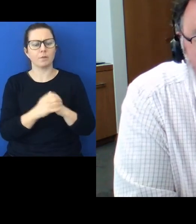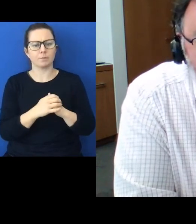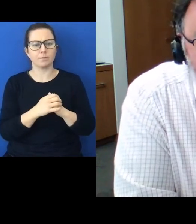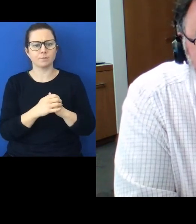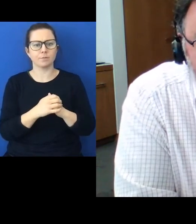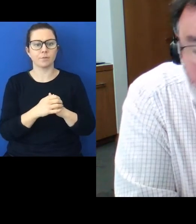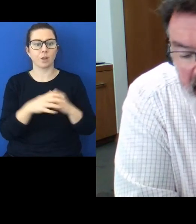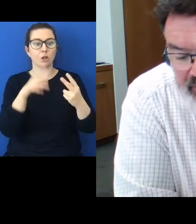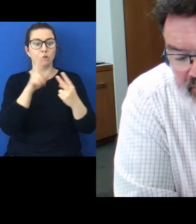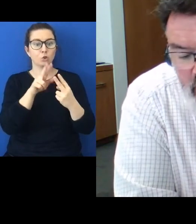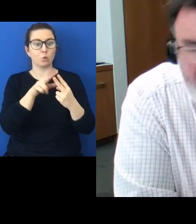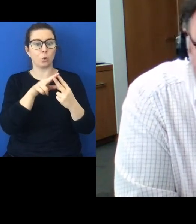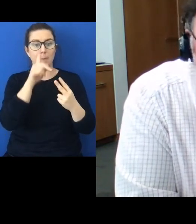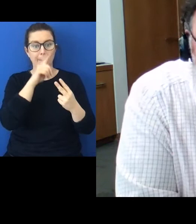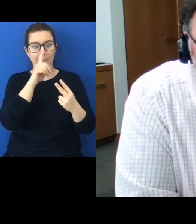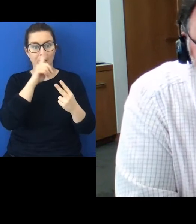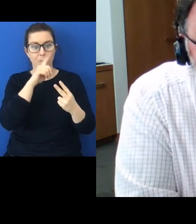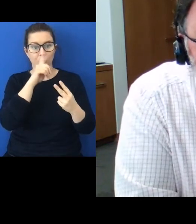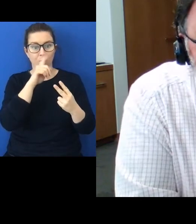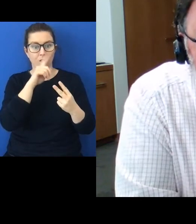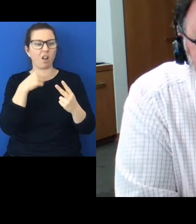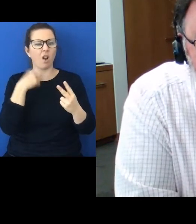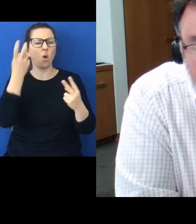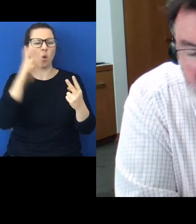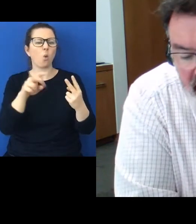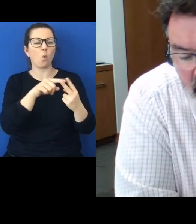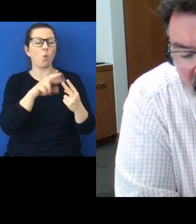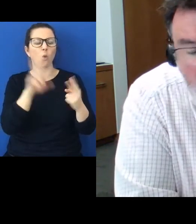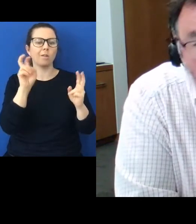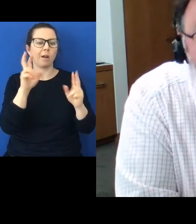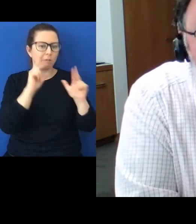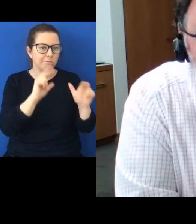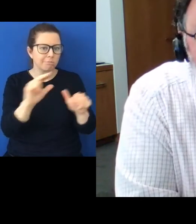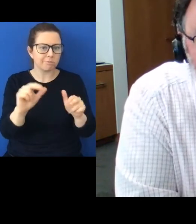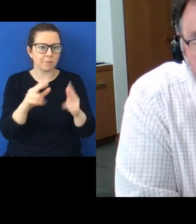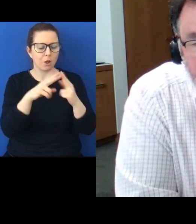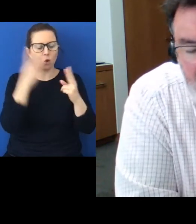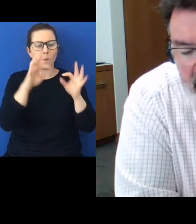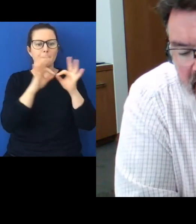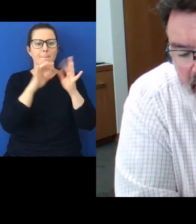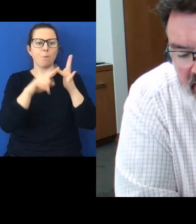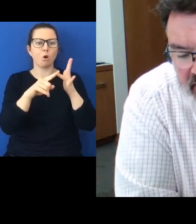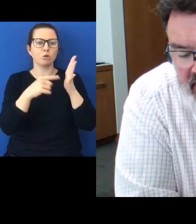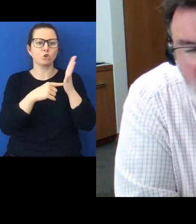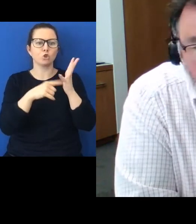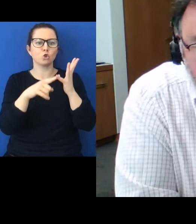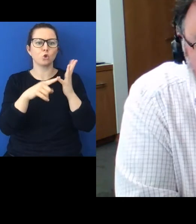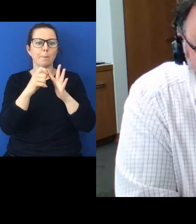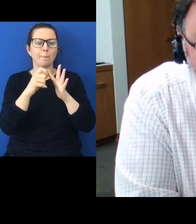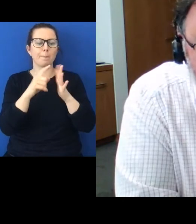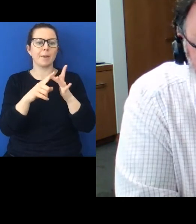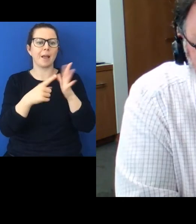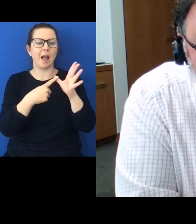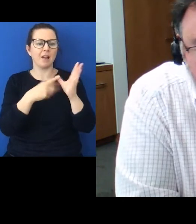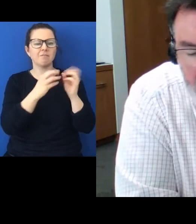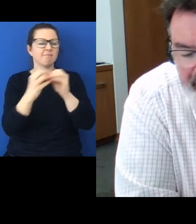Two people are what for our purposes I'll call the guardians of the river they're called but let's call them guardians